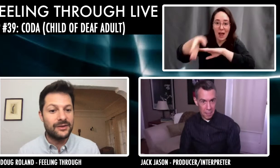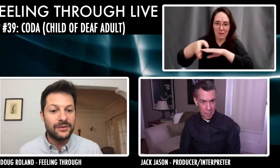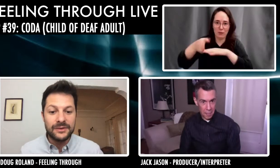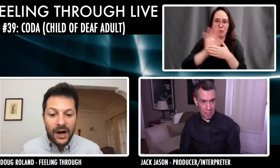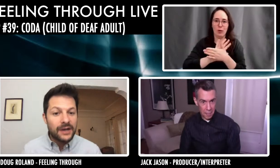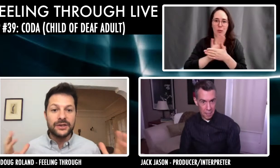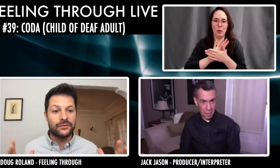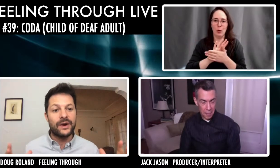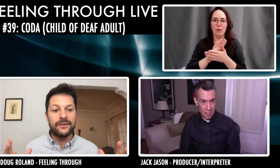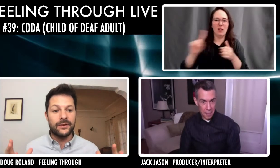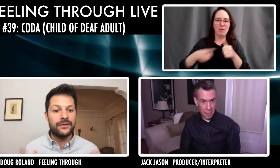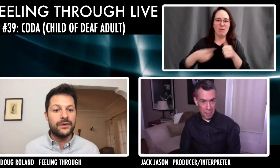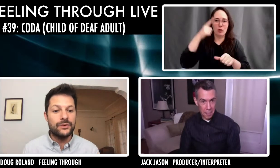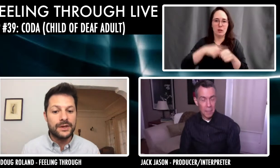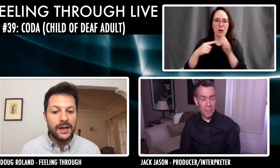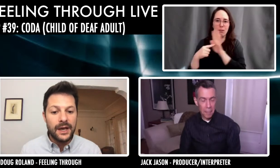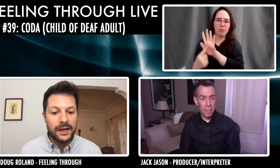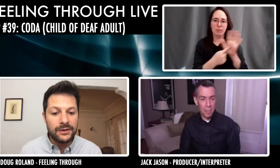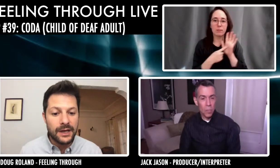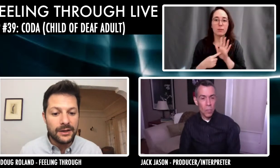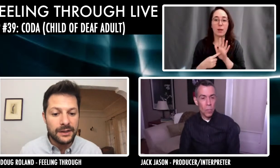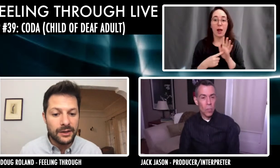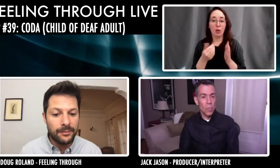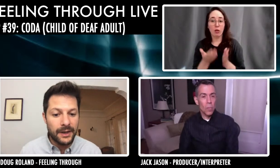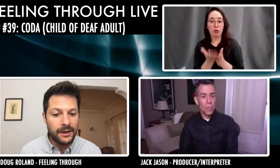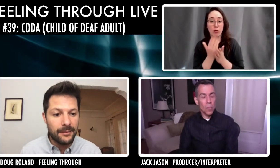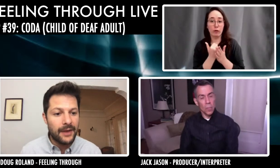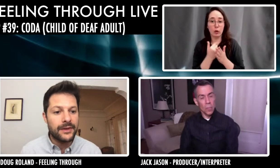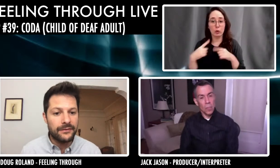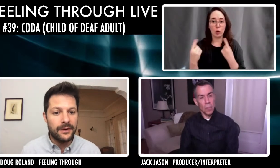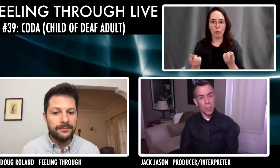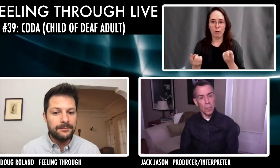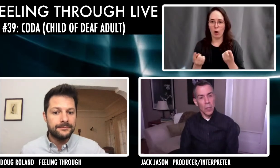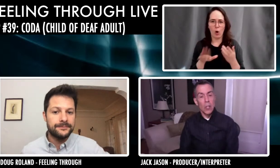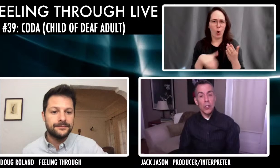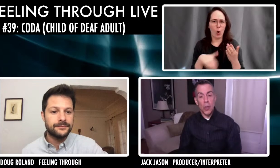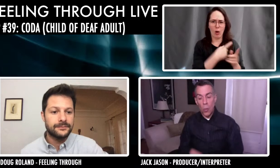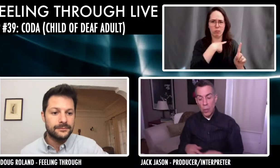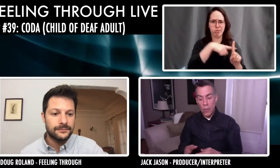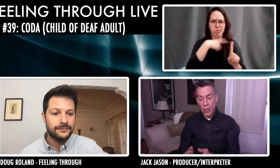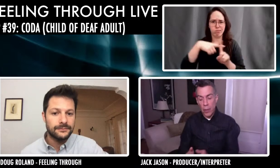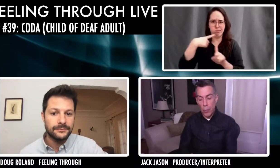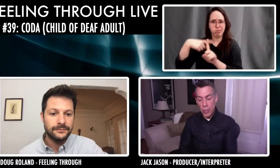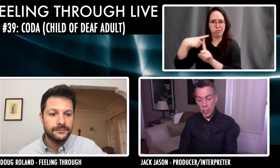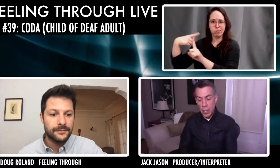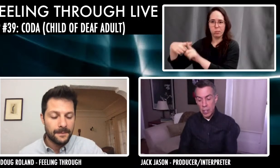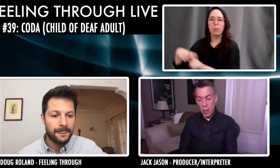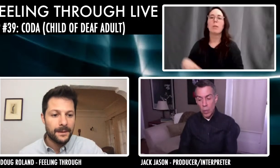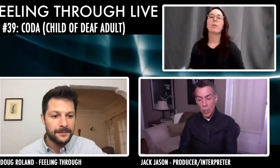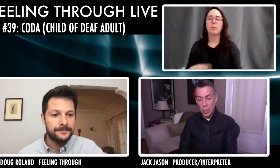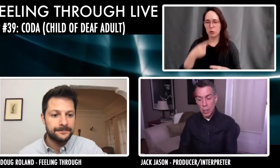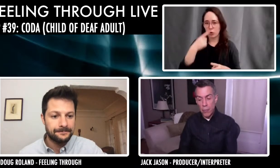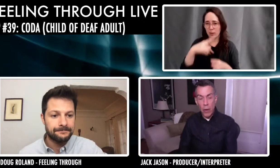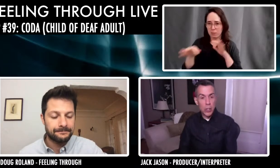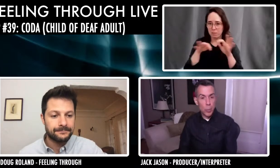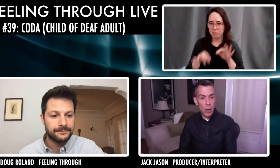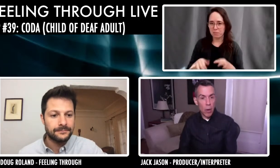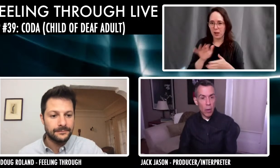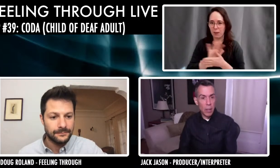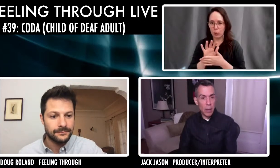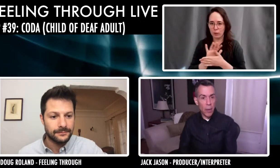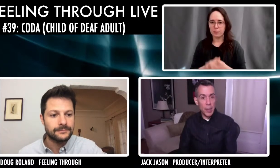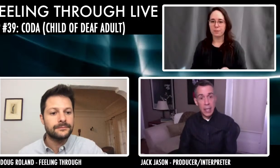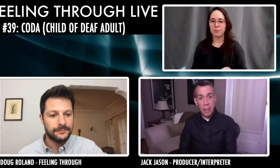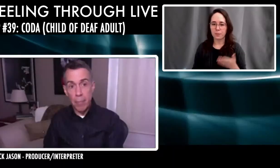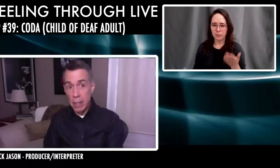gotten tons of rave reviews. Can you tell us a little bit about that film? So the film originally was a French movie